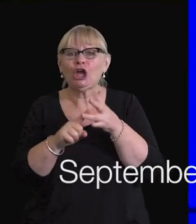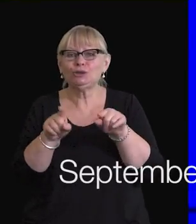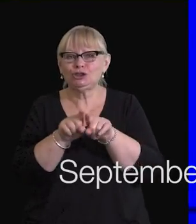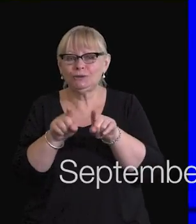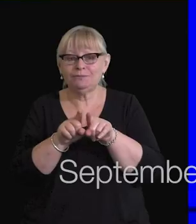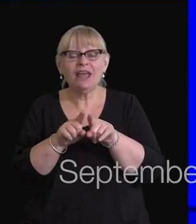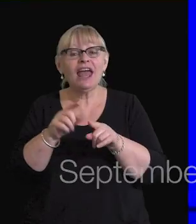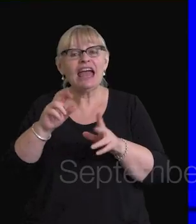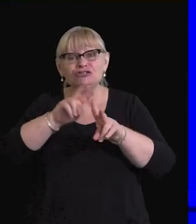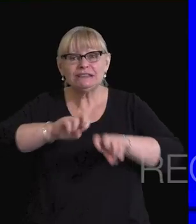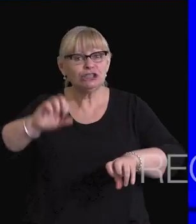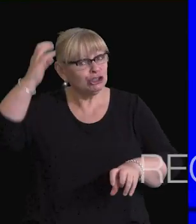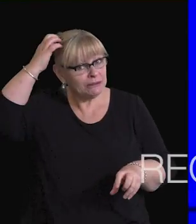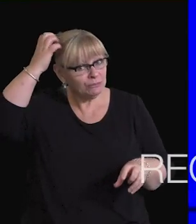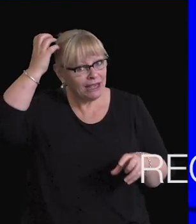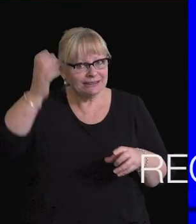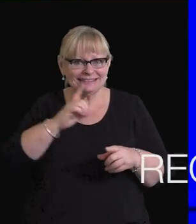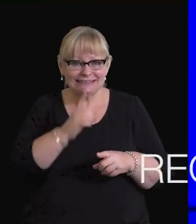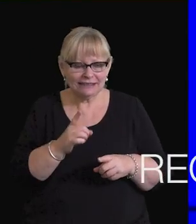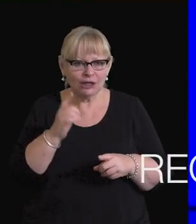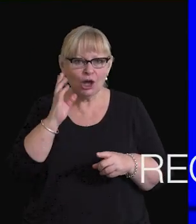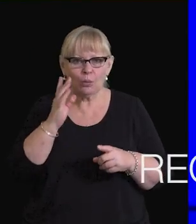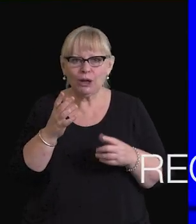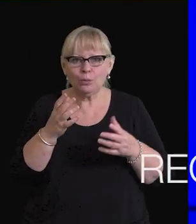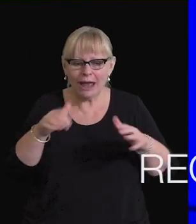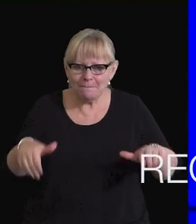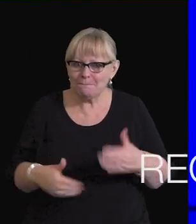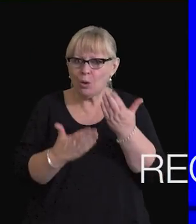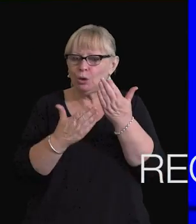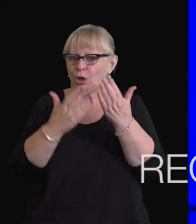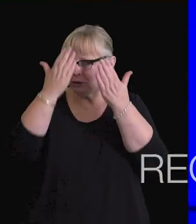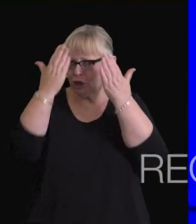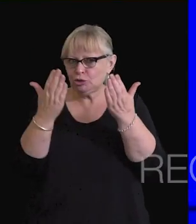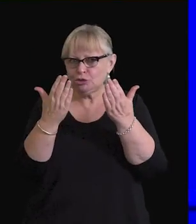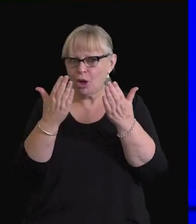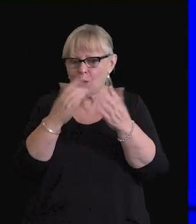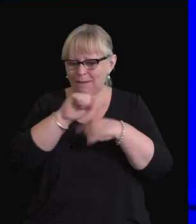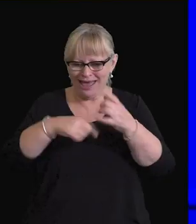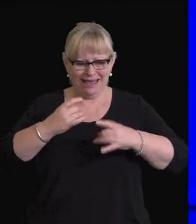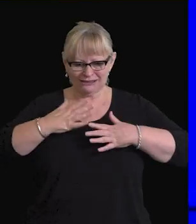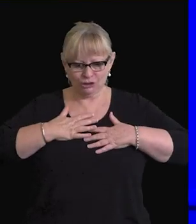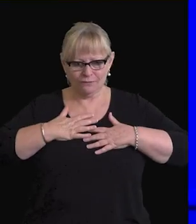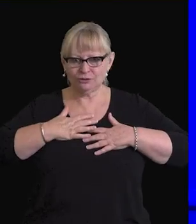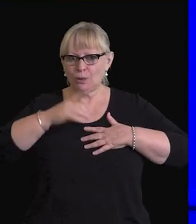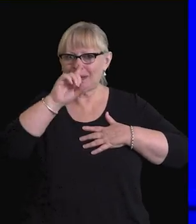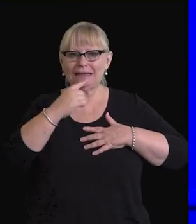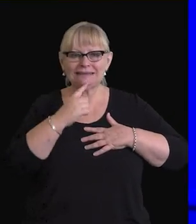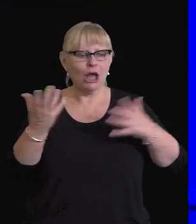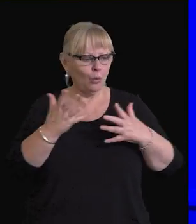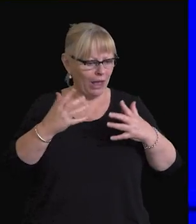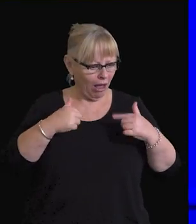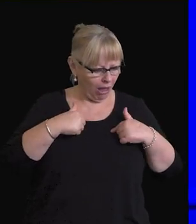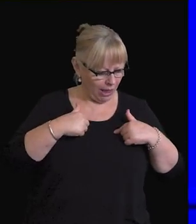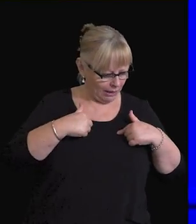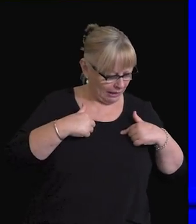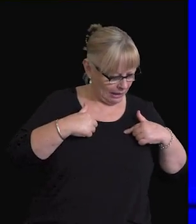Neuroscience tells us that in those first moments, we literally have no sense of self separate from the rest of the world, no sense of where I